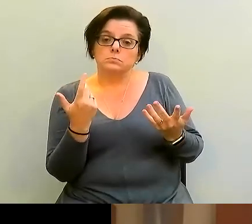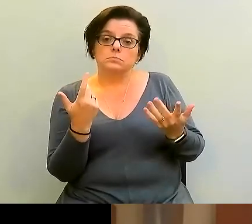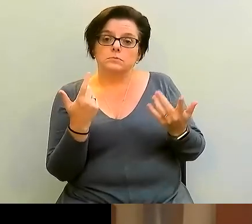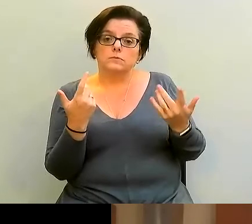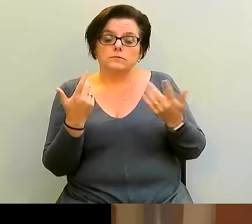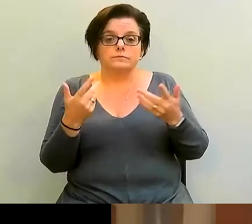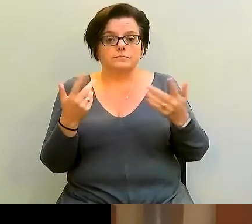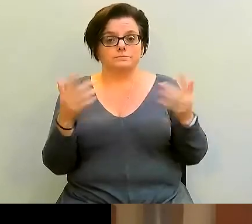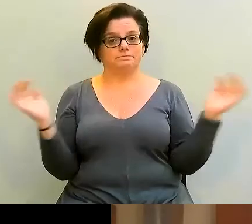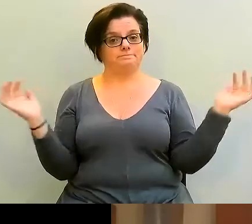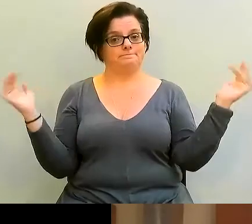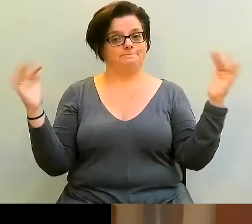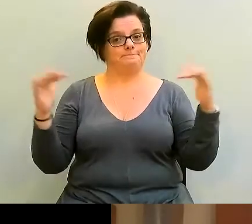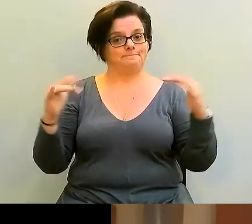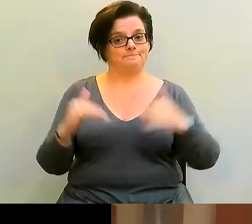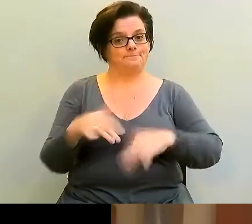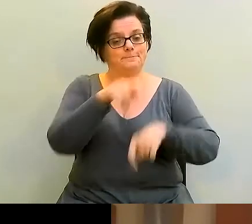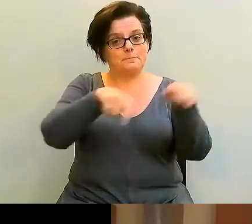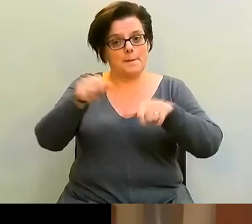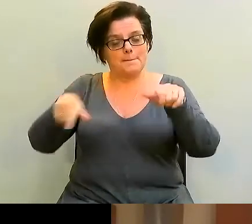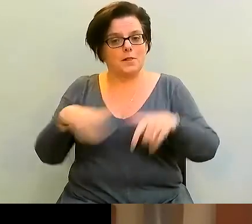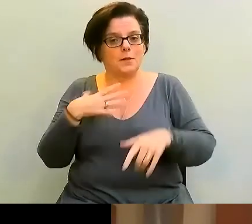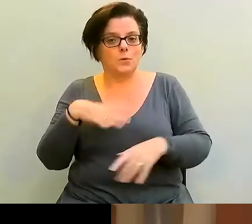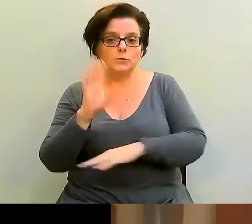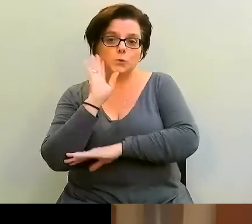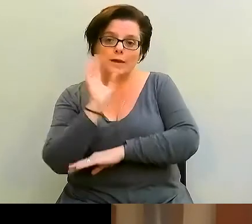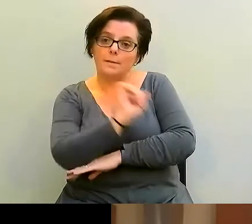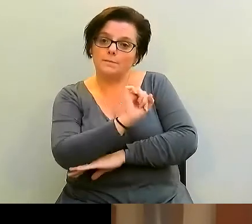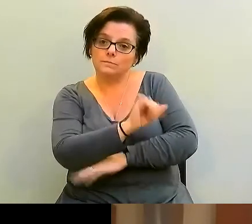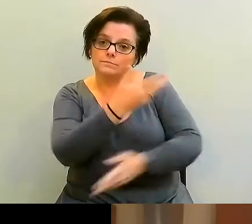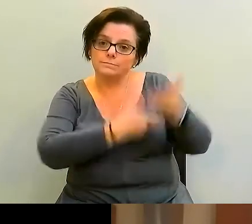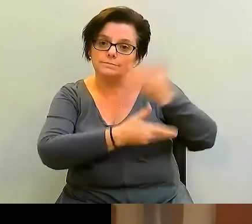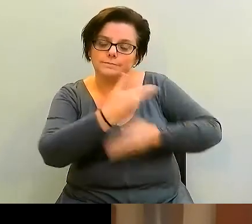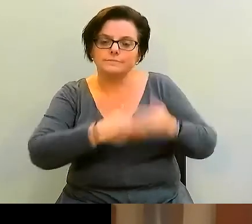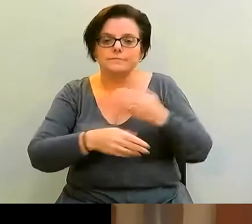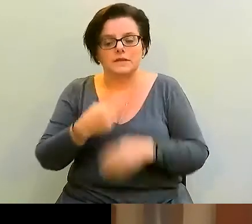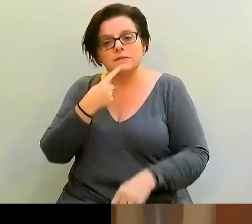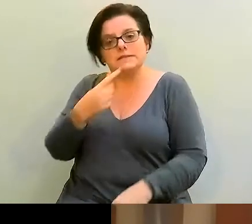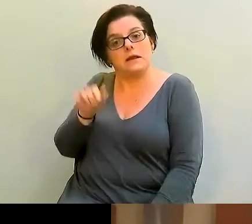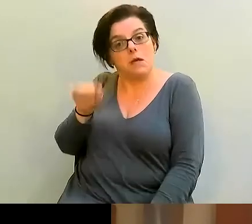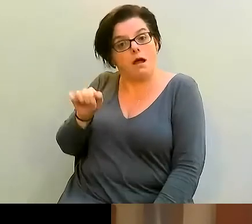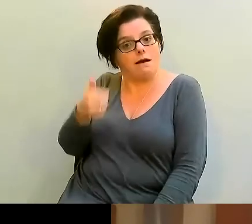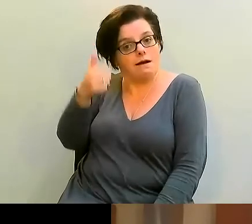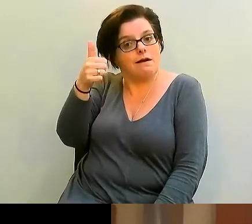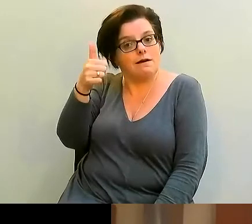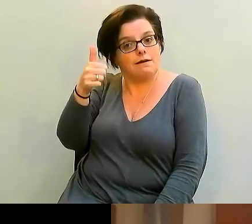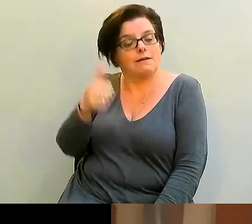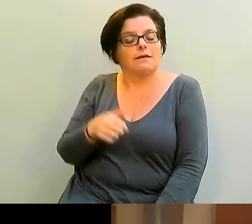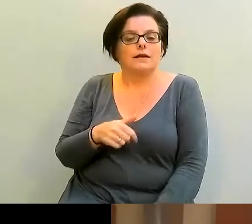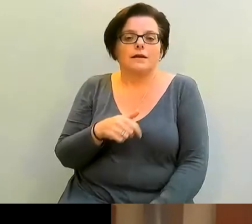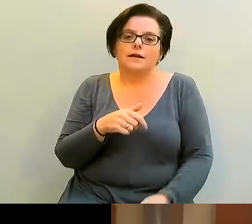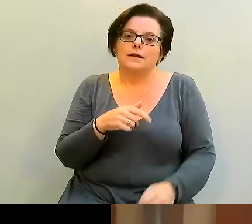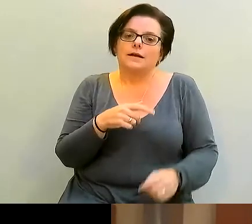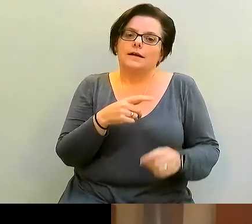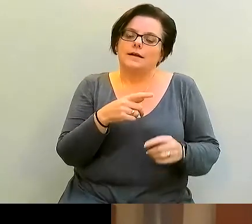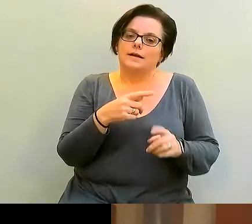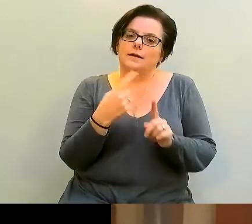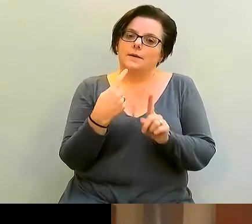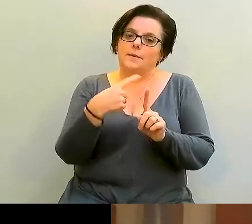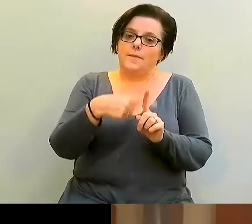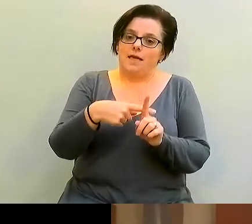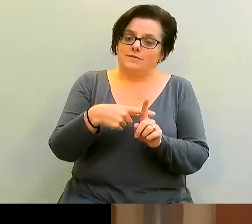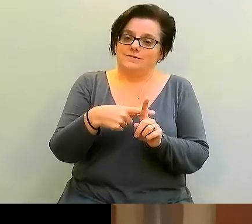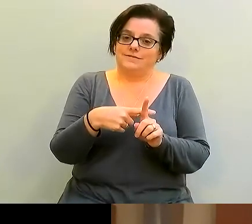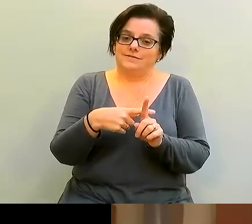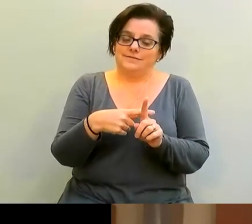erudite people together to hear about what you've got to do. She said yes. She also took our boundaries out